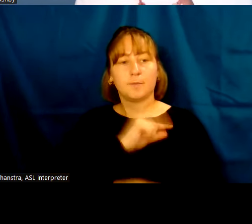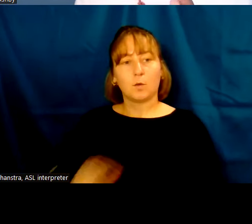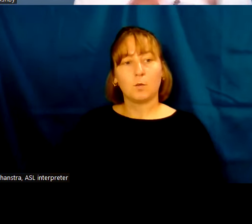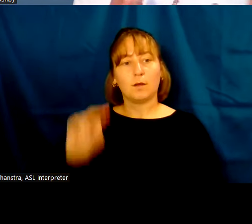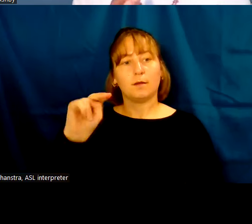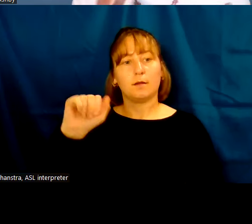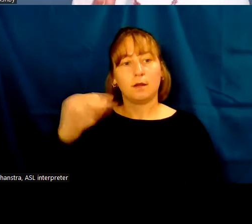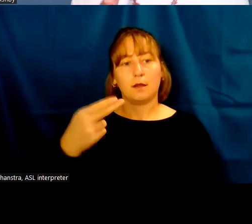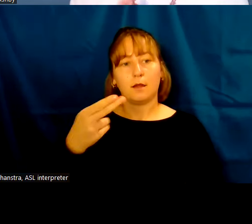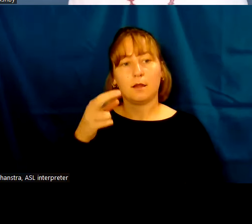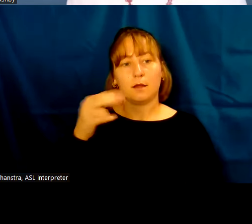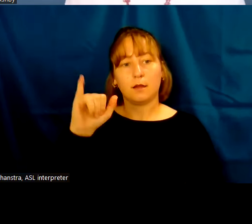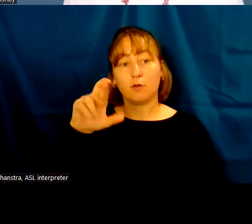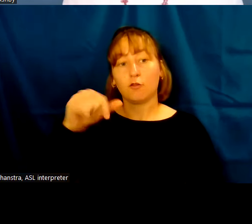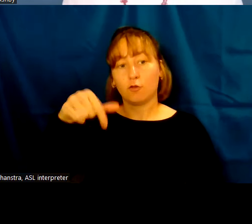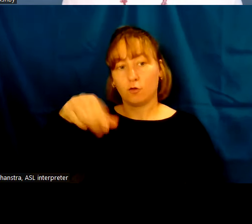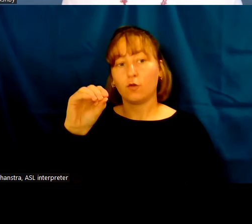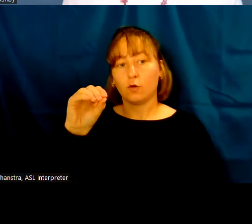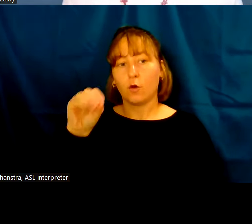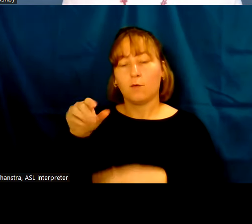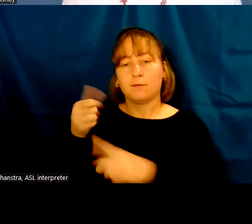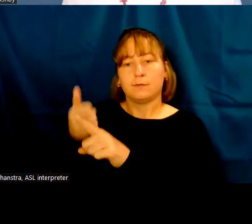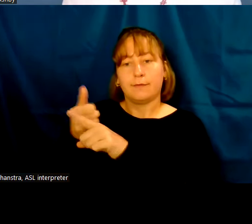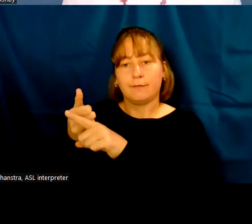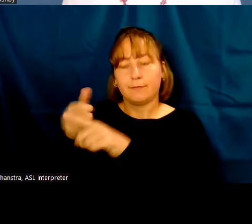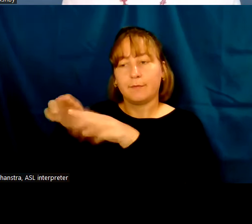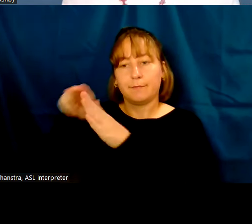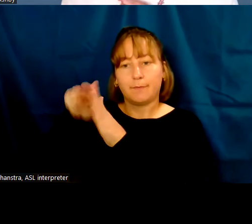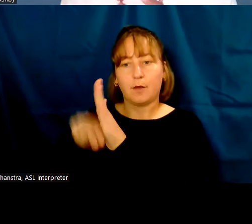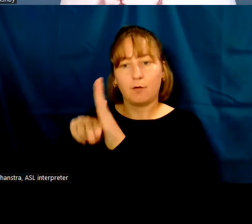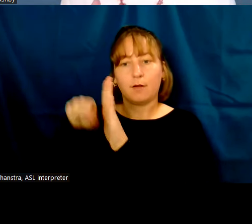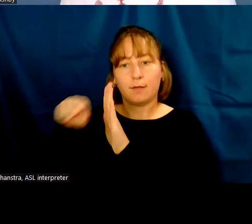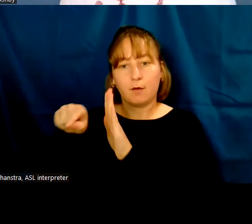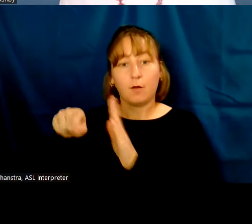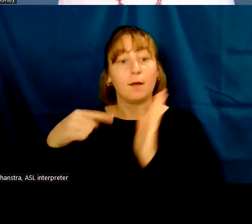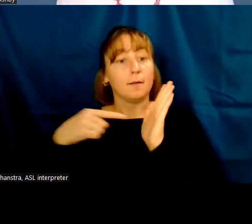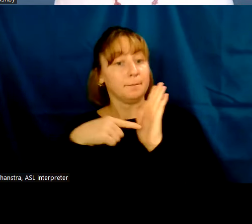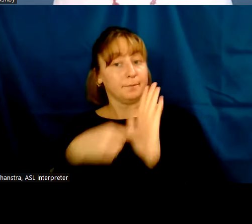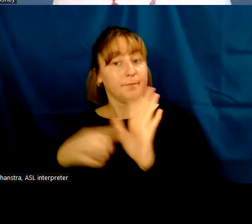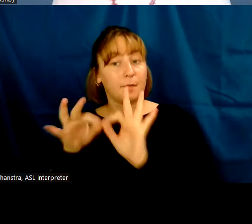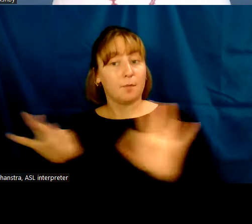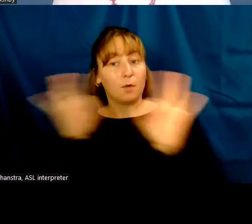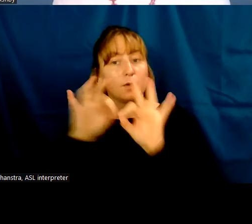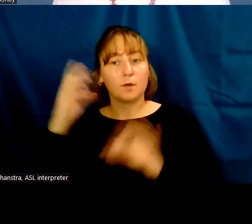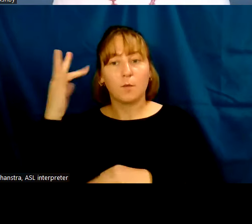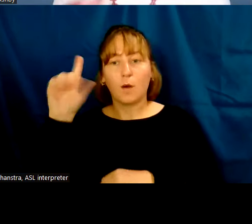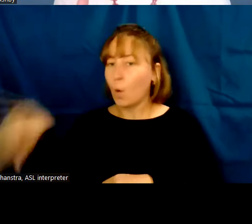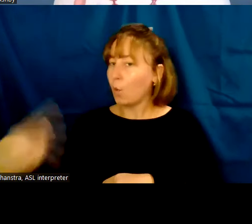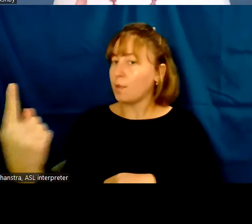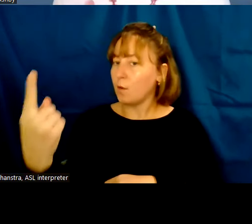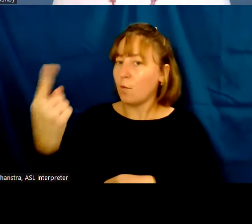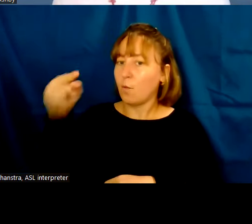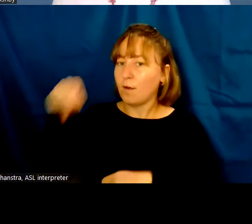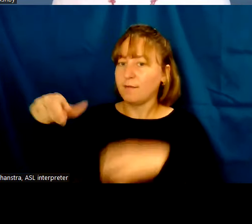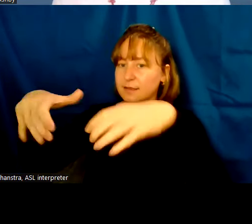this, the burial of this very early Seoul ruling queen because it is the only one in this cemetery of